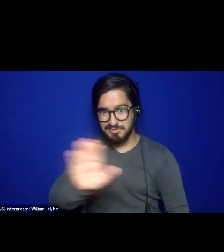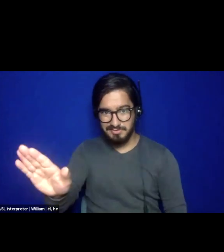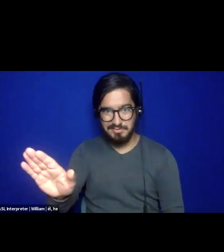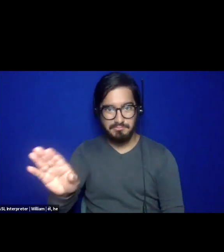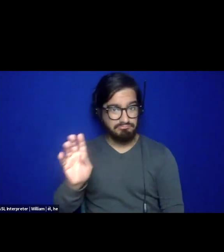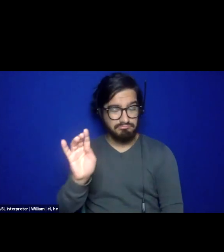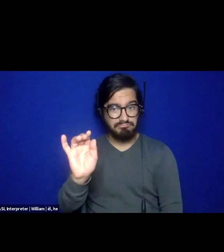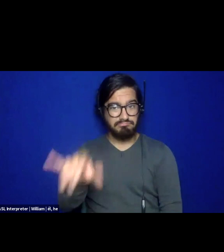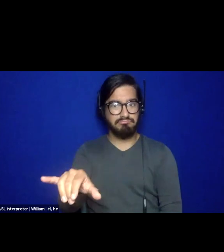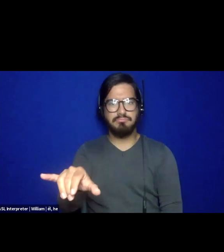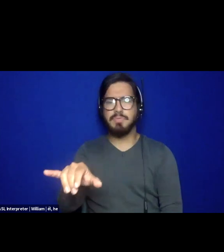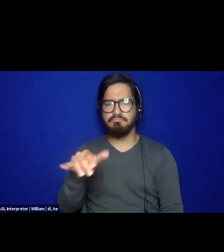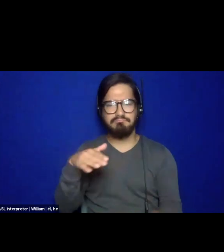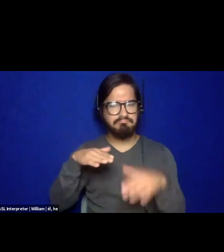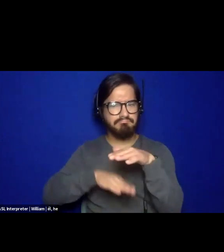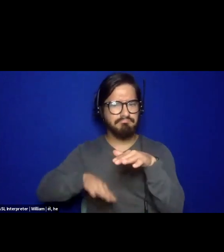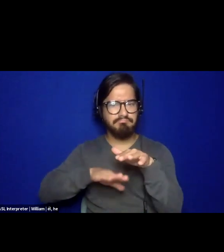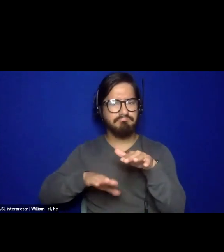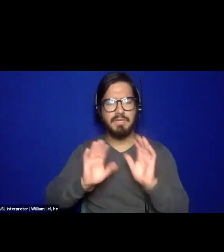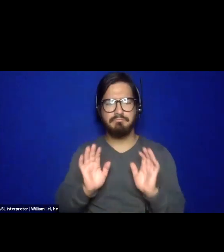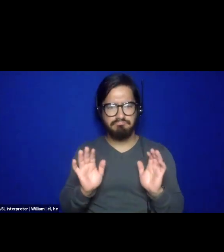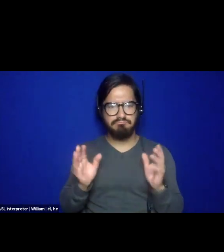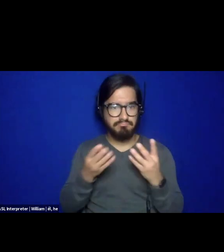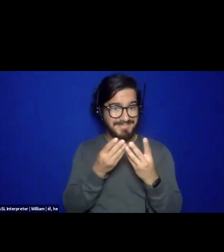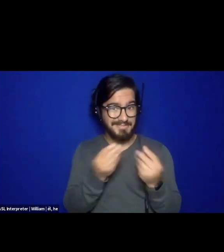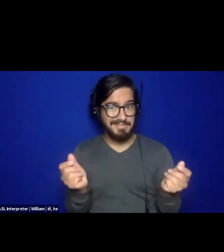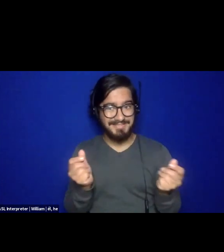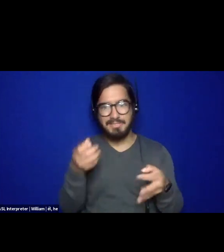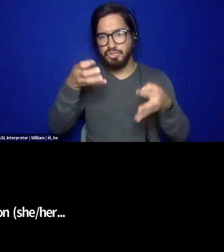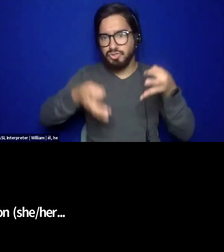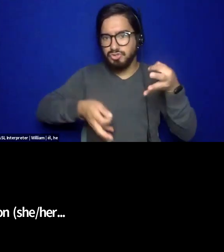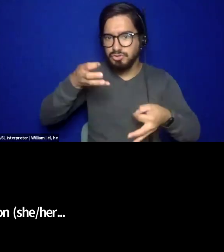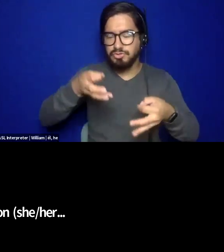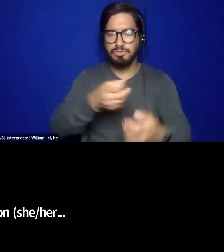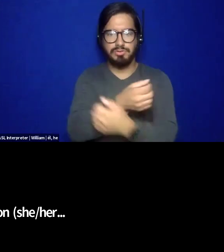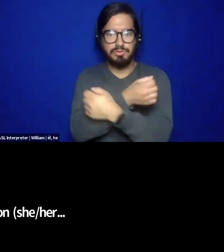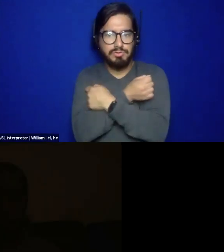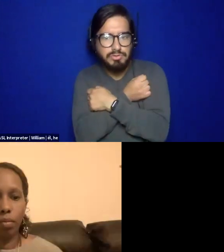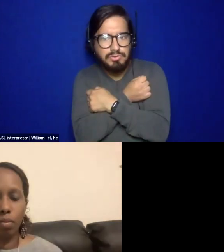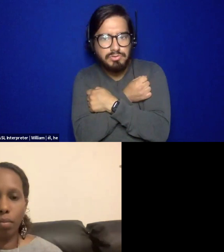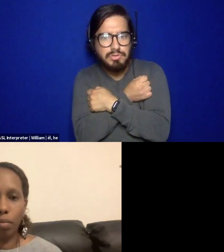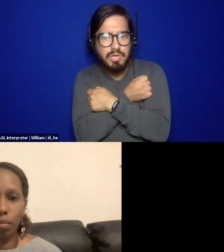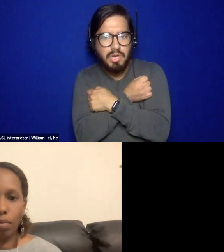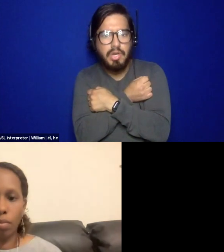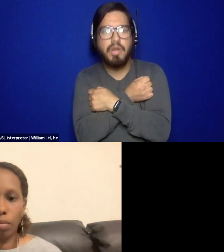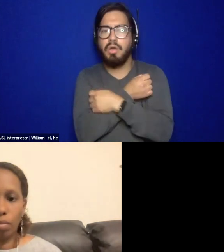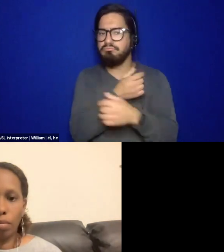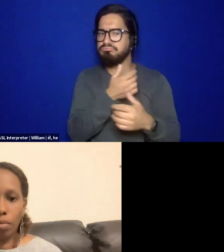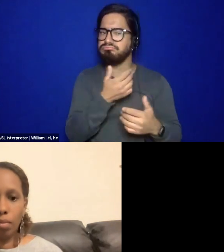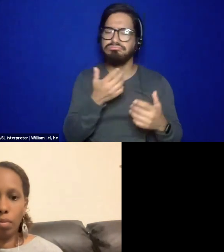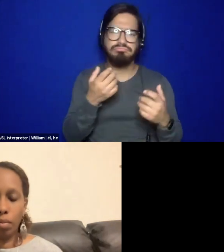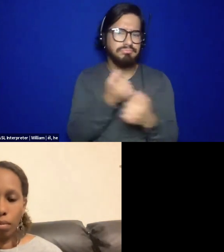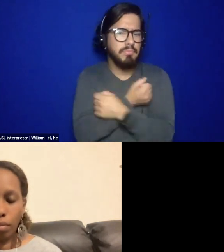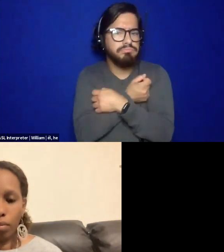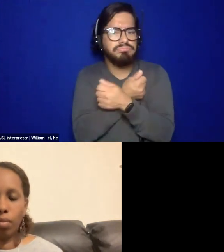It's basic for me. It's about healing justice. It's about love, my like unconditional love,